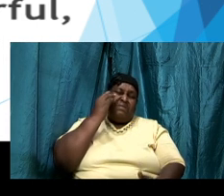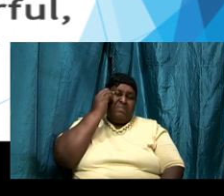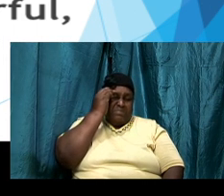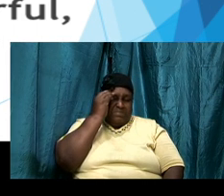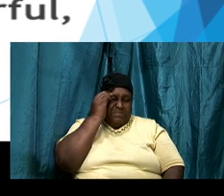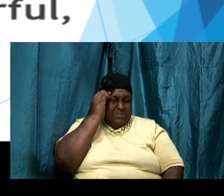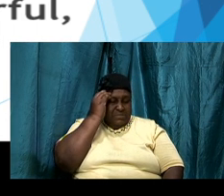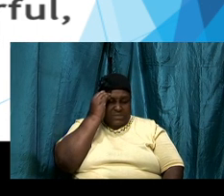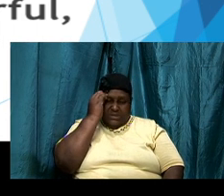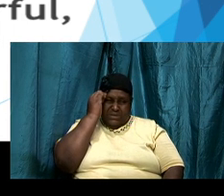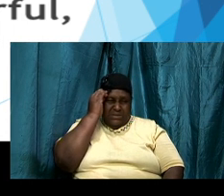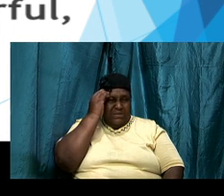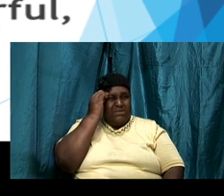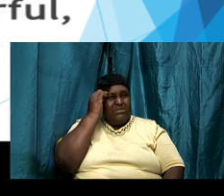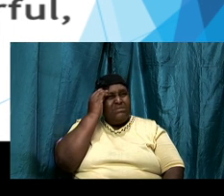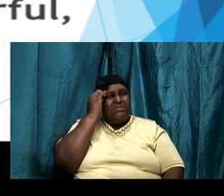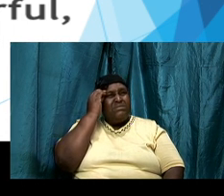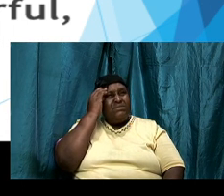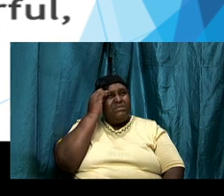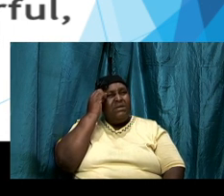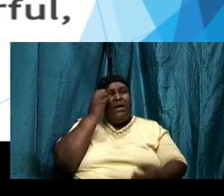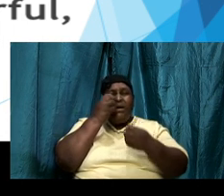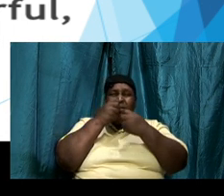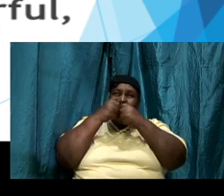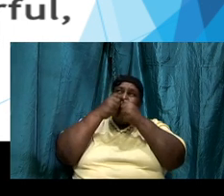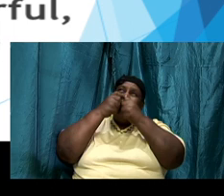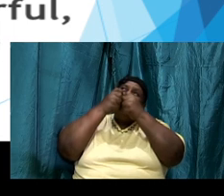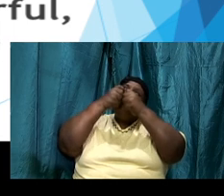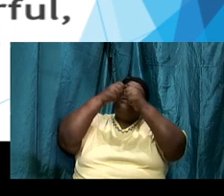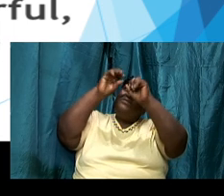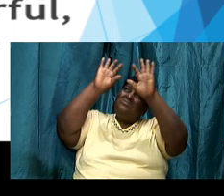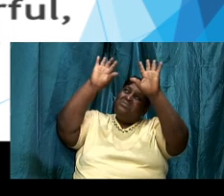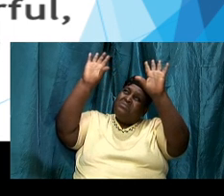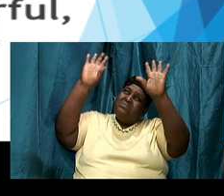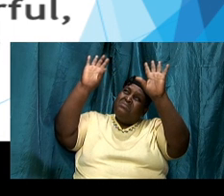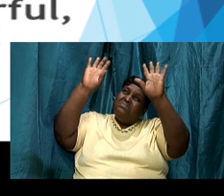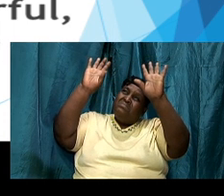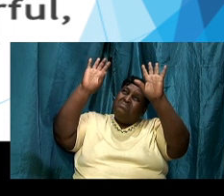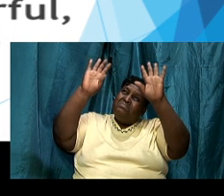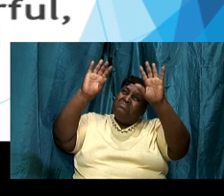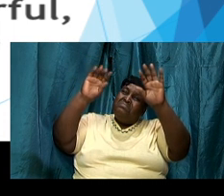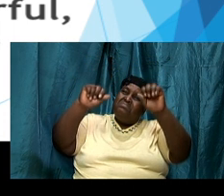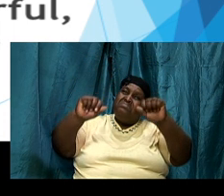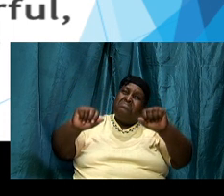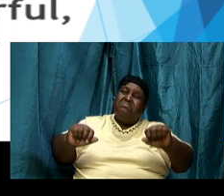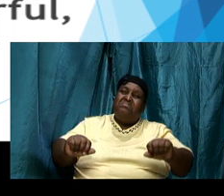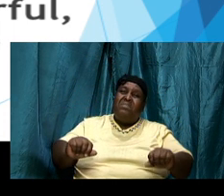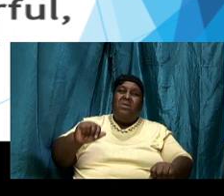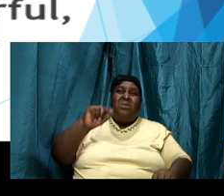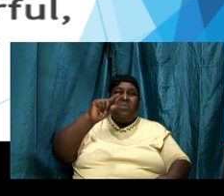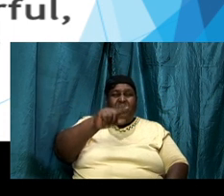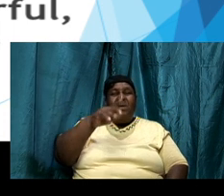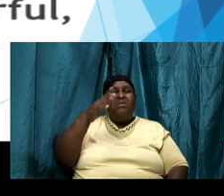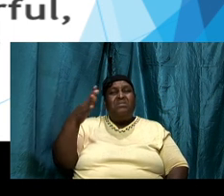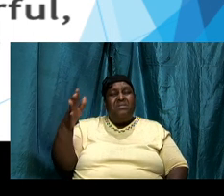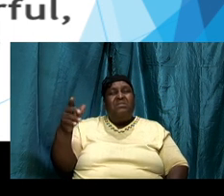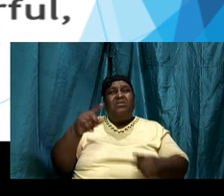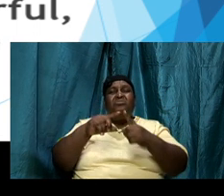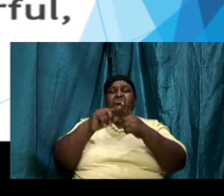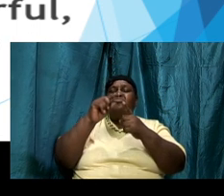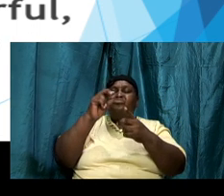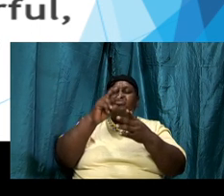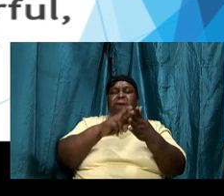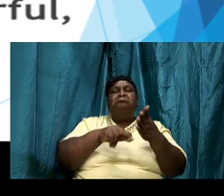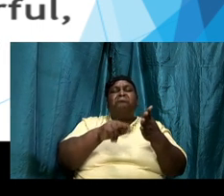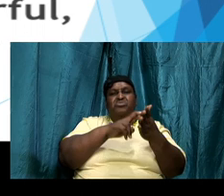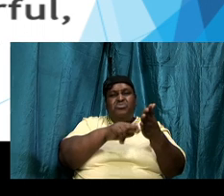and confession it is one thing to read the word